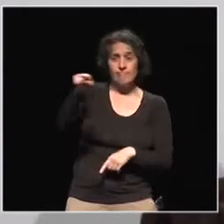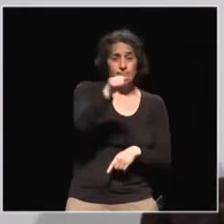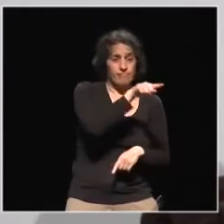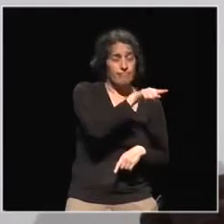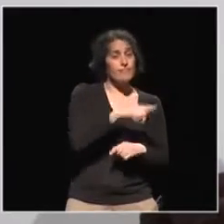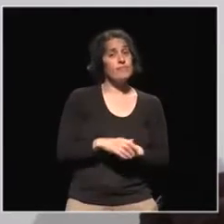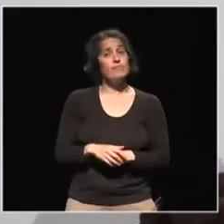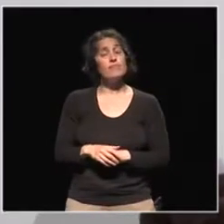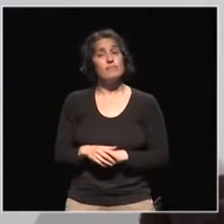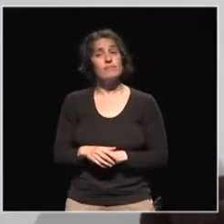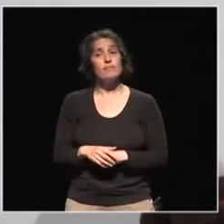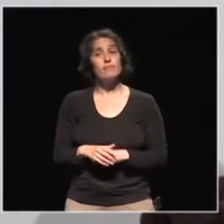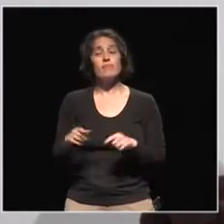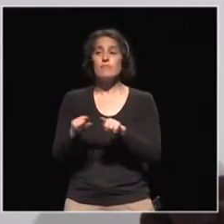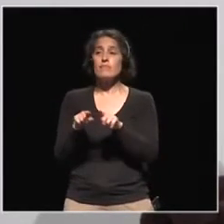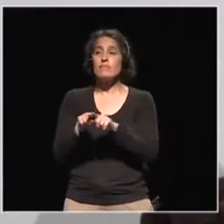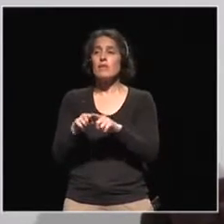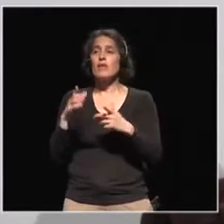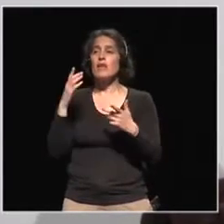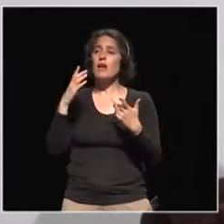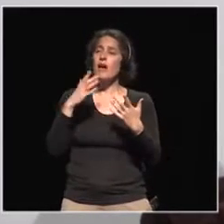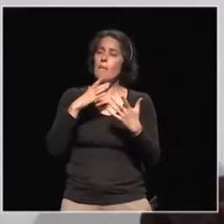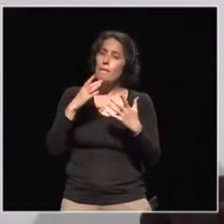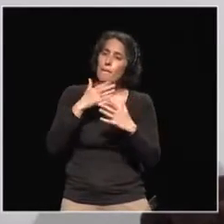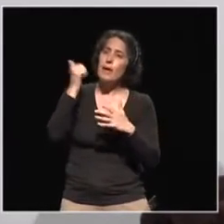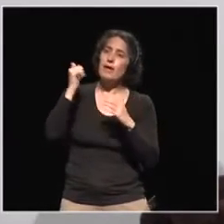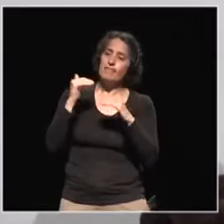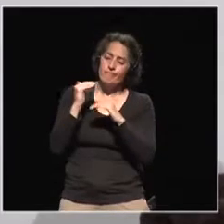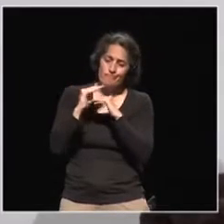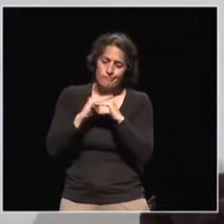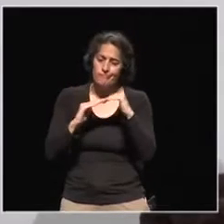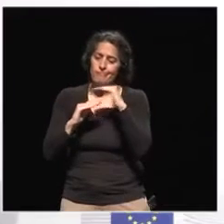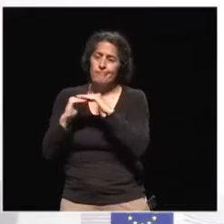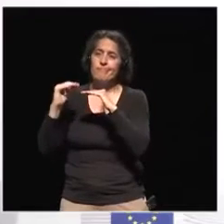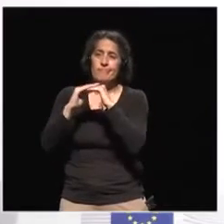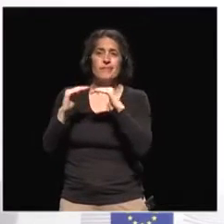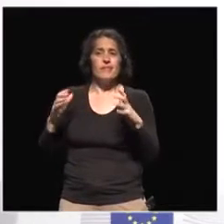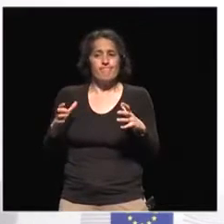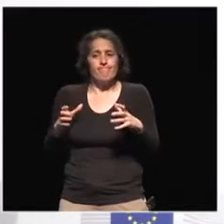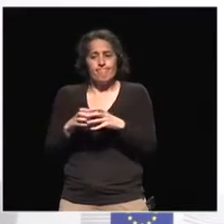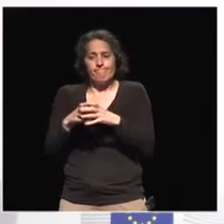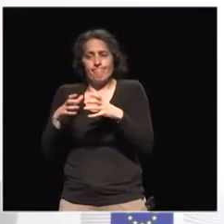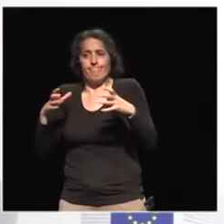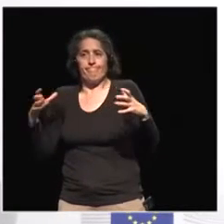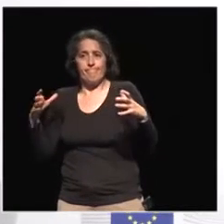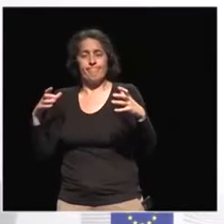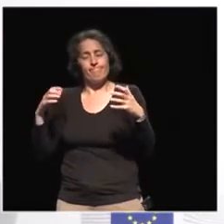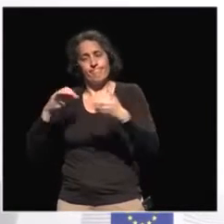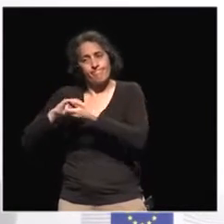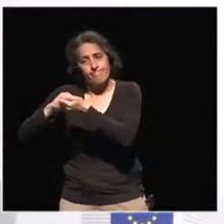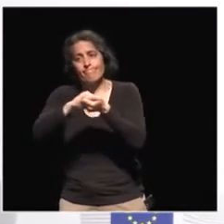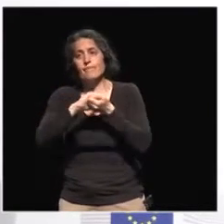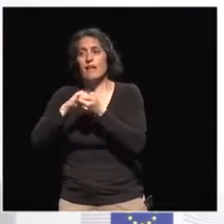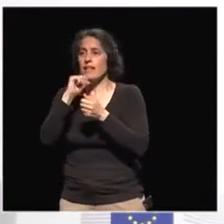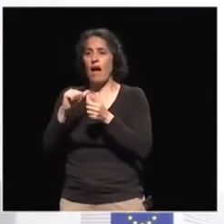I think it could be better to have an echo with C. It would be much better. I think that it's really, that's the wrong direction to go. I believe